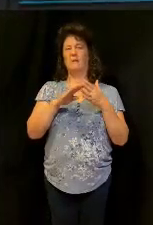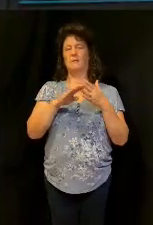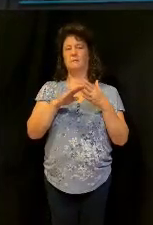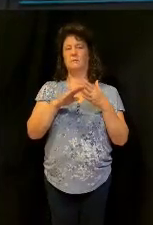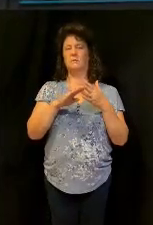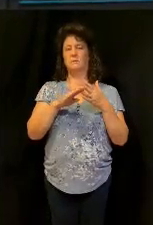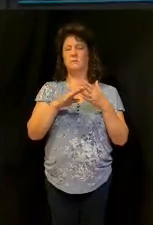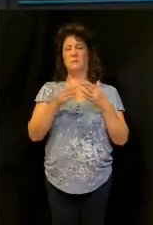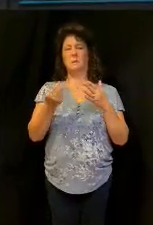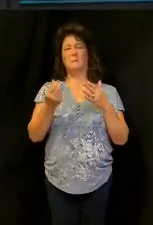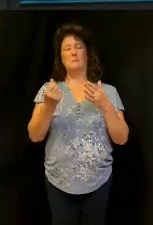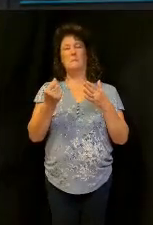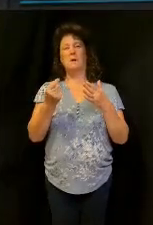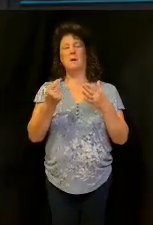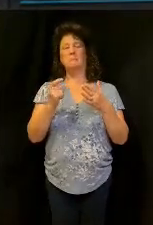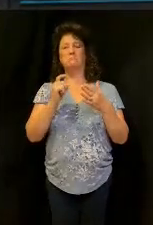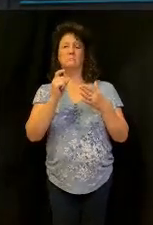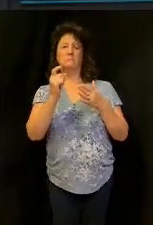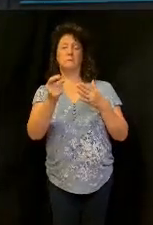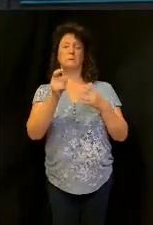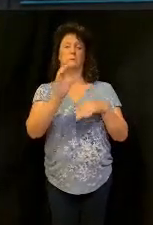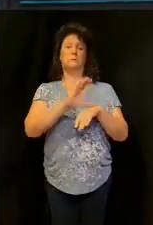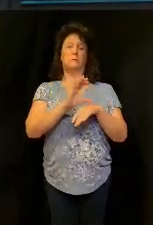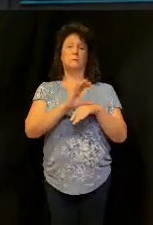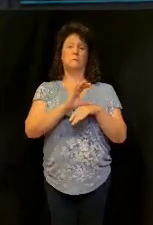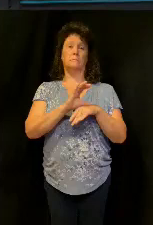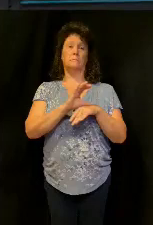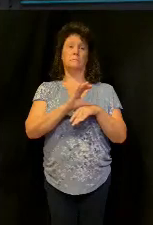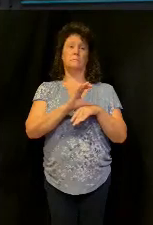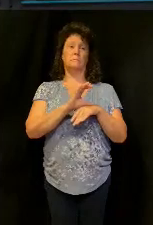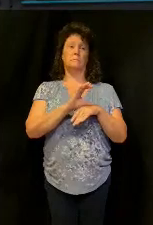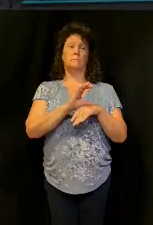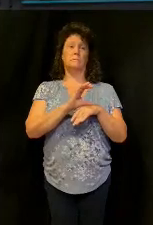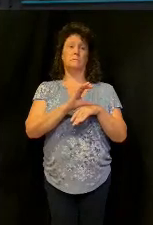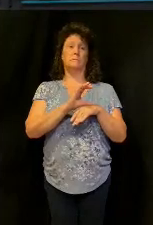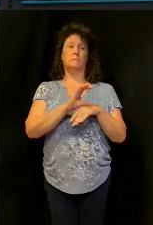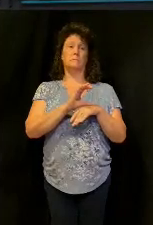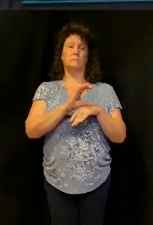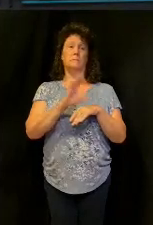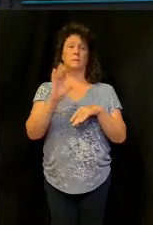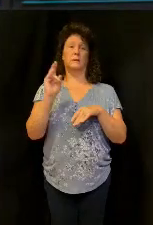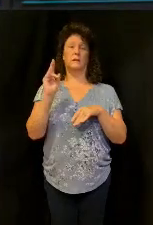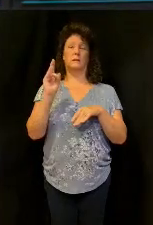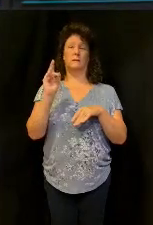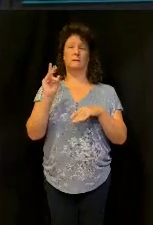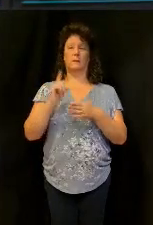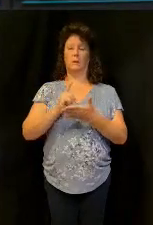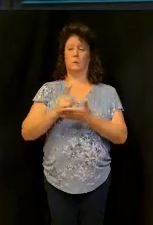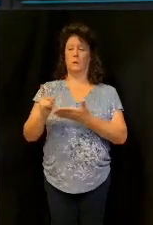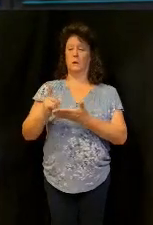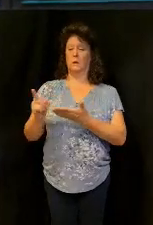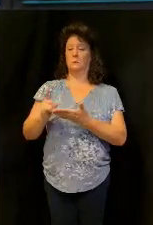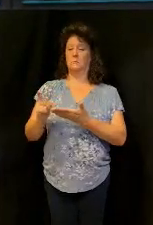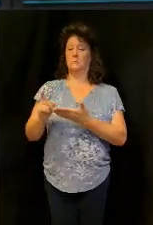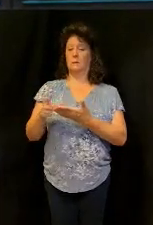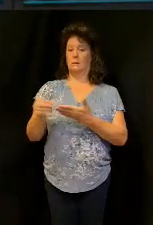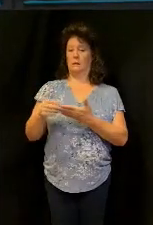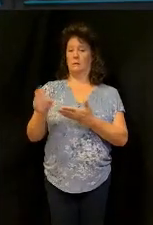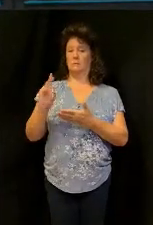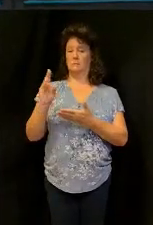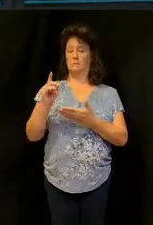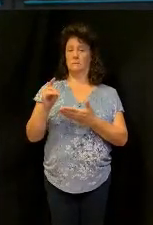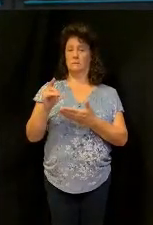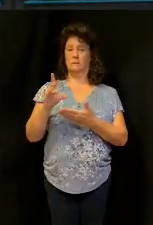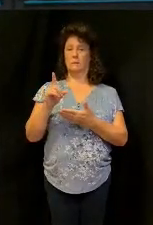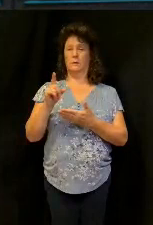listen to this now, the average giving amount per churchgoer is $17 a week, or